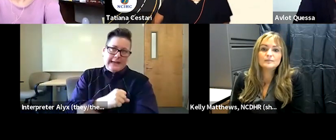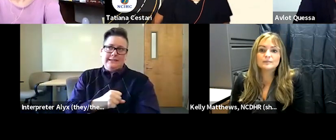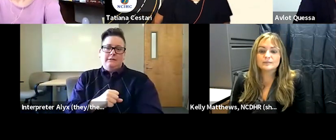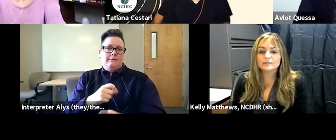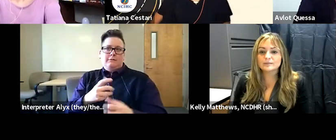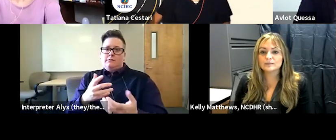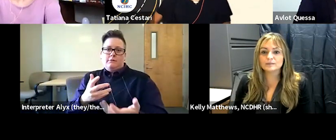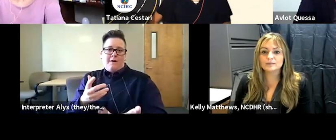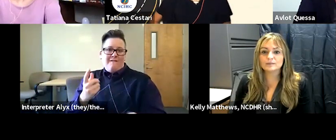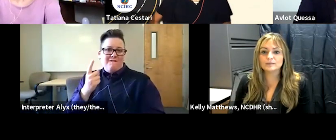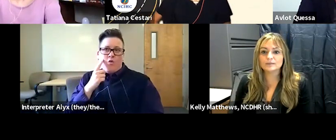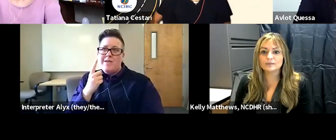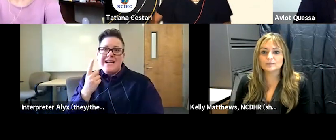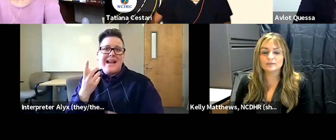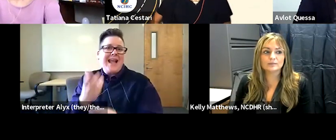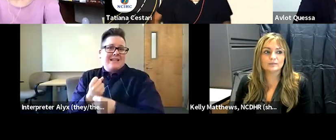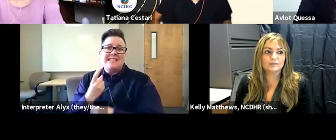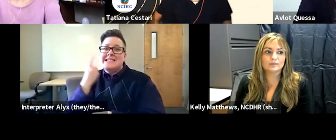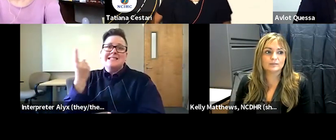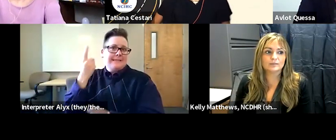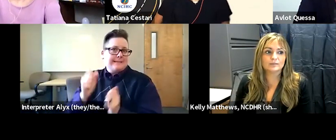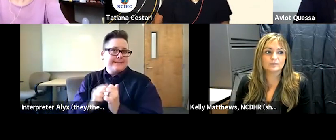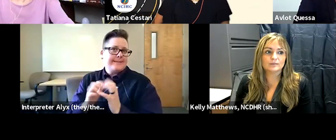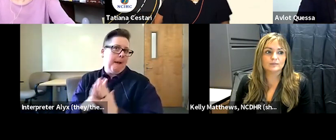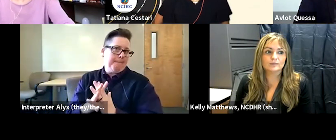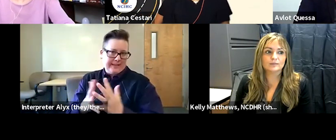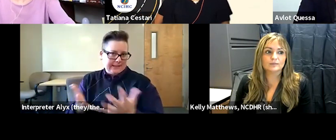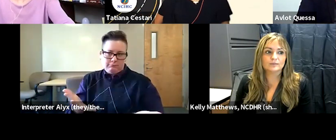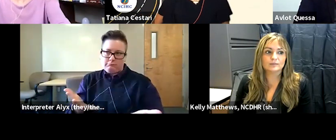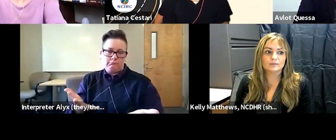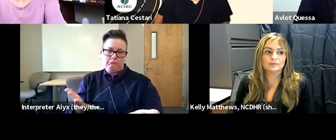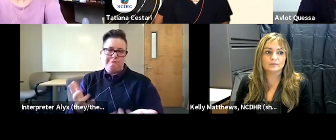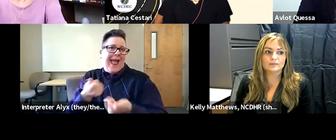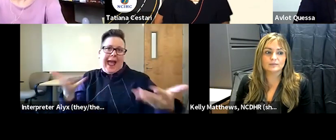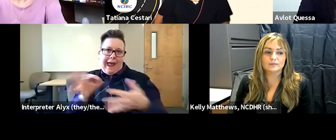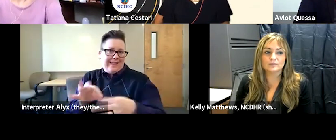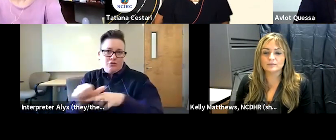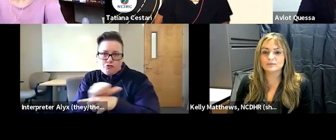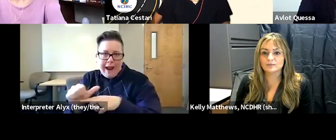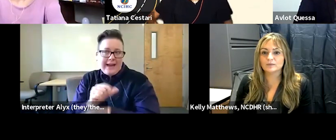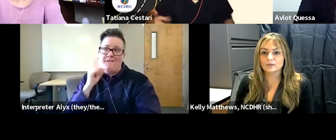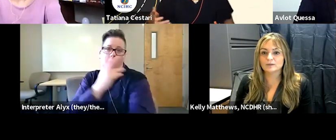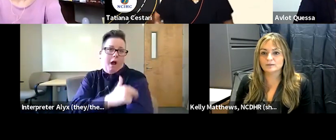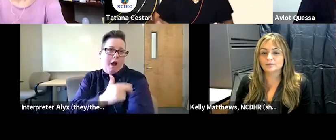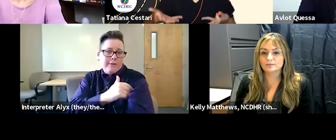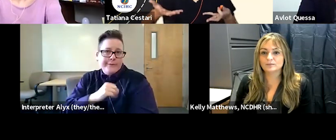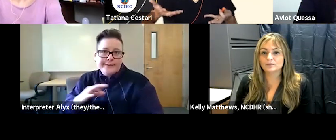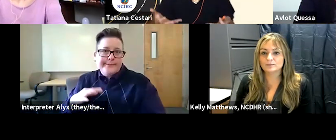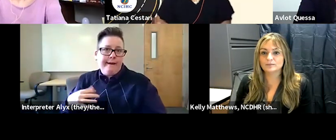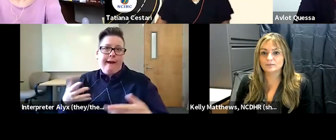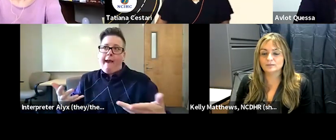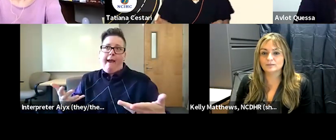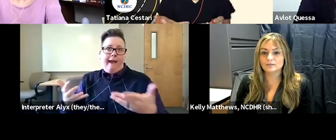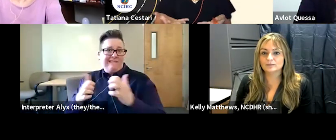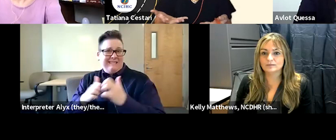get uh some of these types of programs or anything uh regarding training to hospital staff up